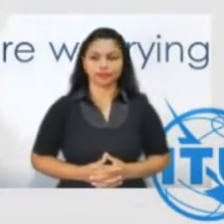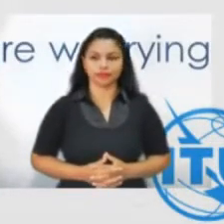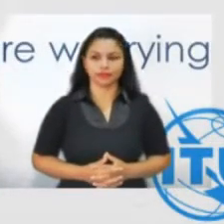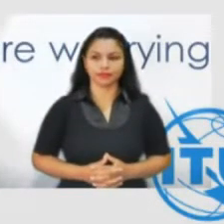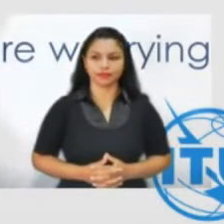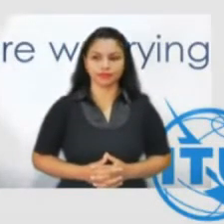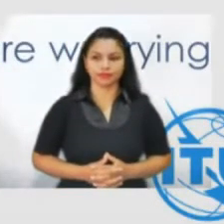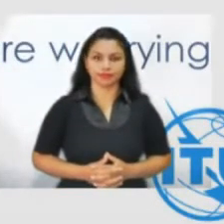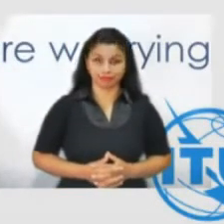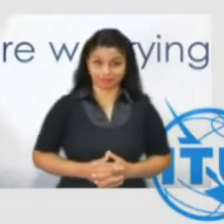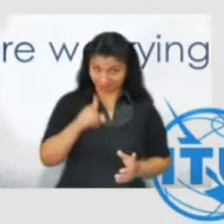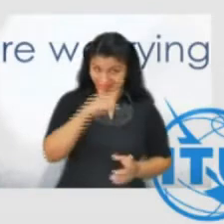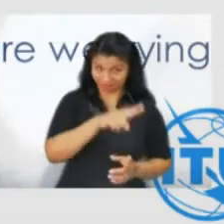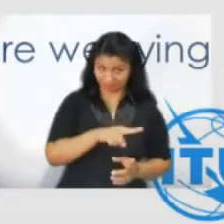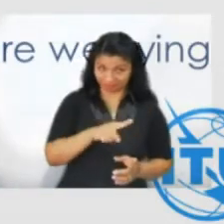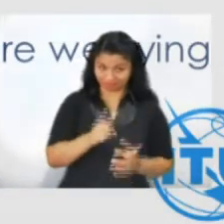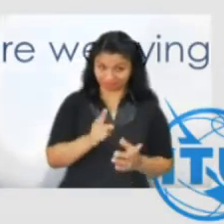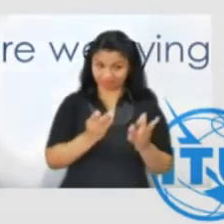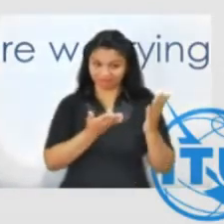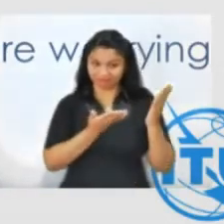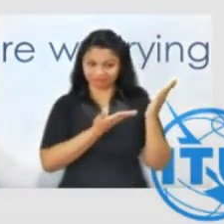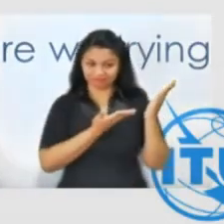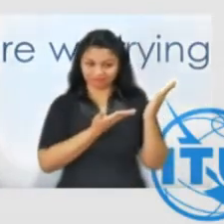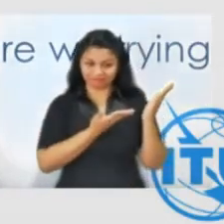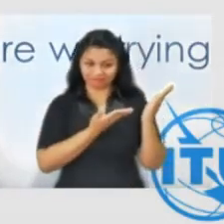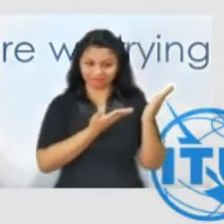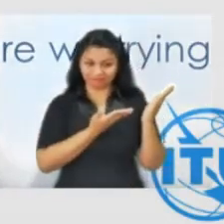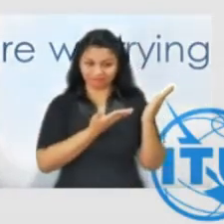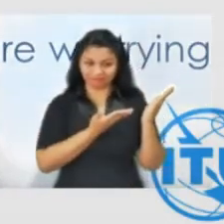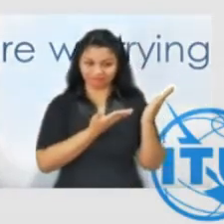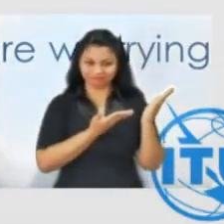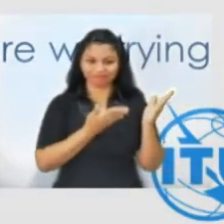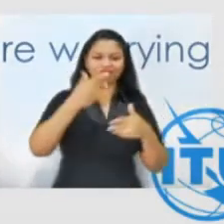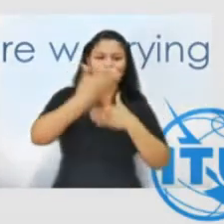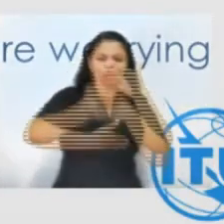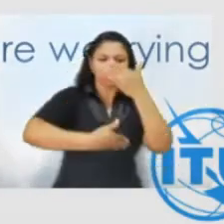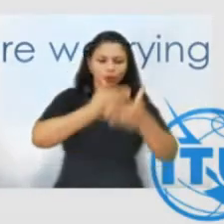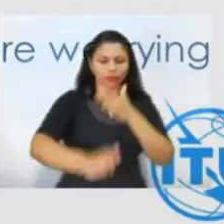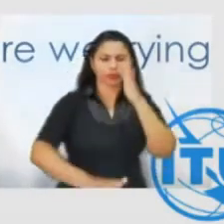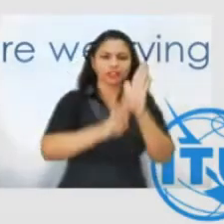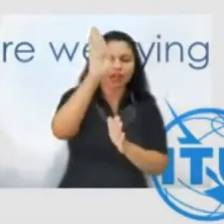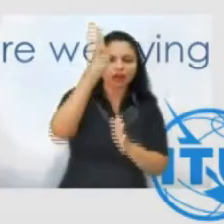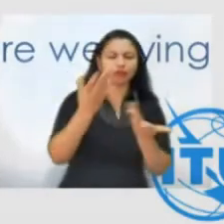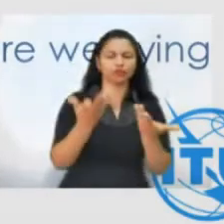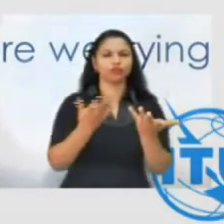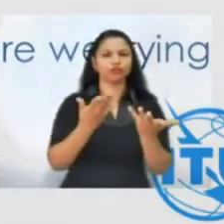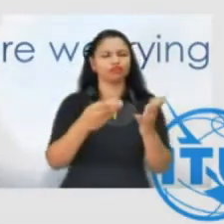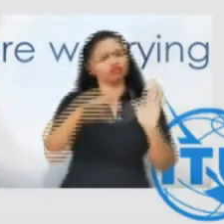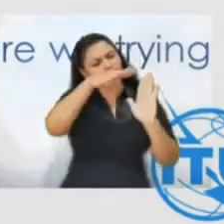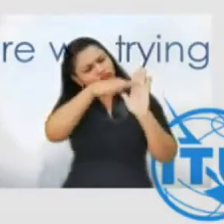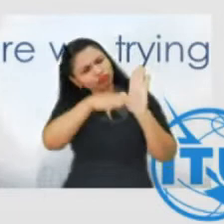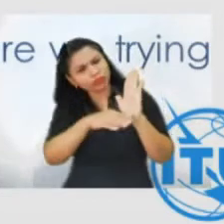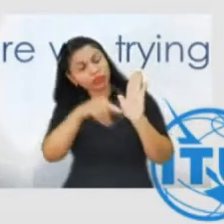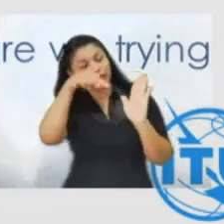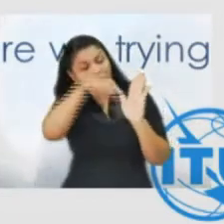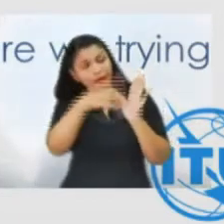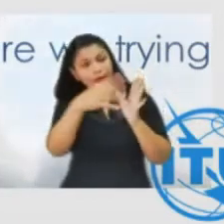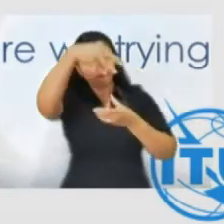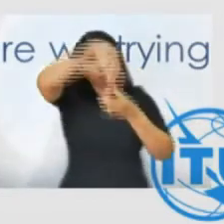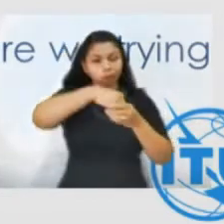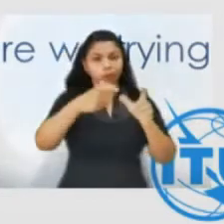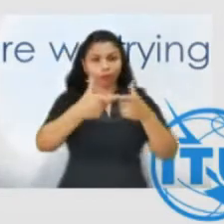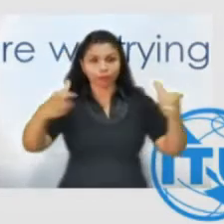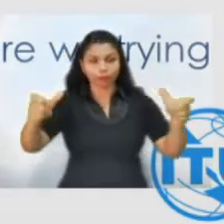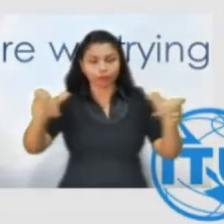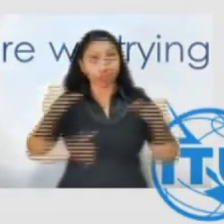if we were to look at the role of these national administration in the development of the policies of the spectrum it is important to